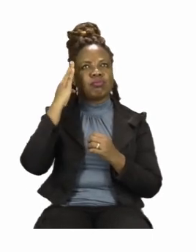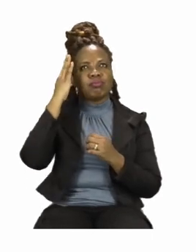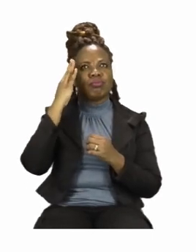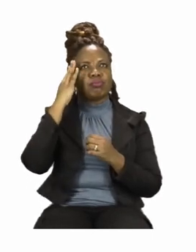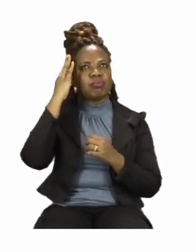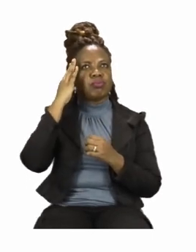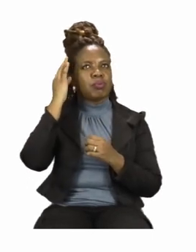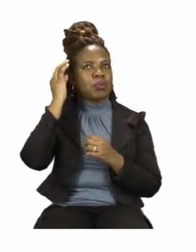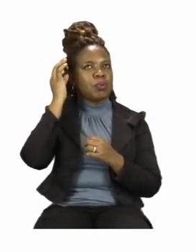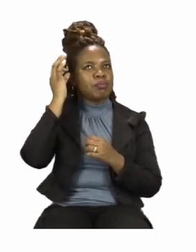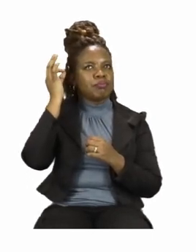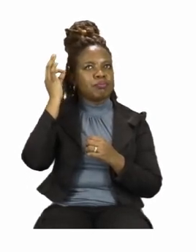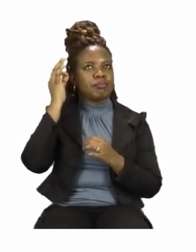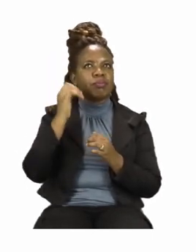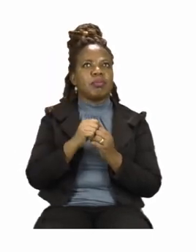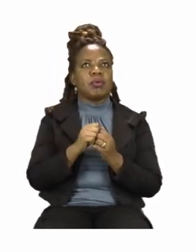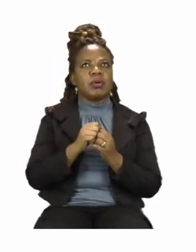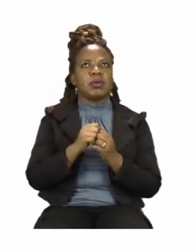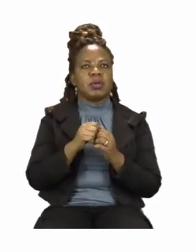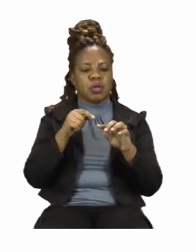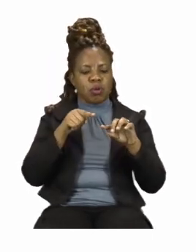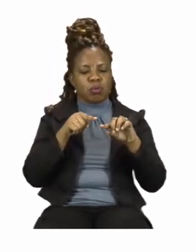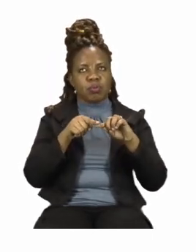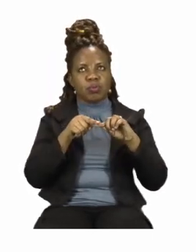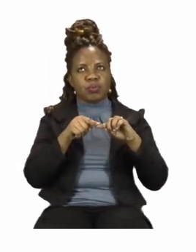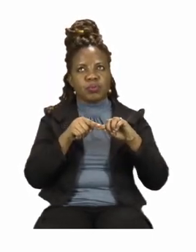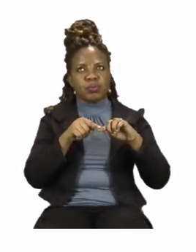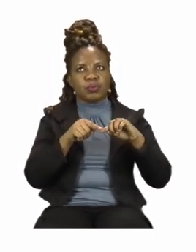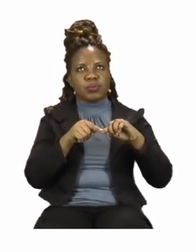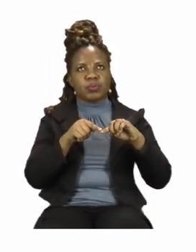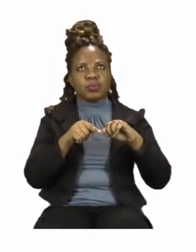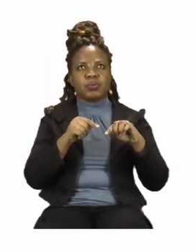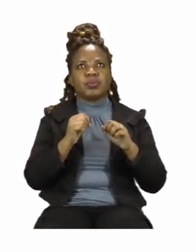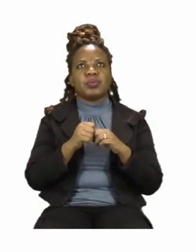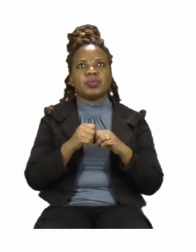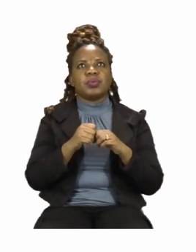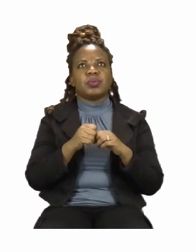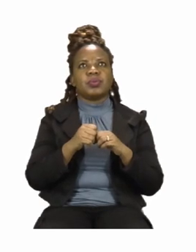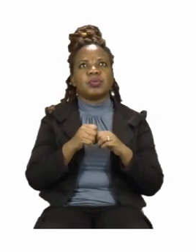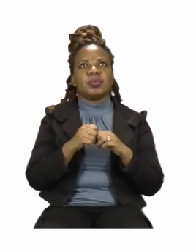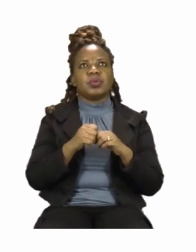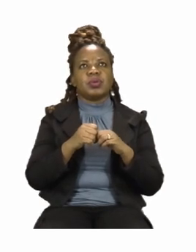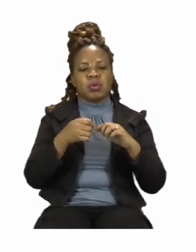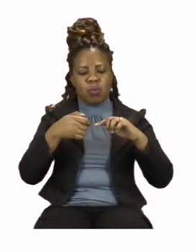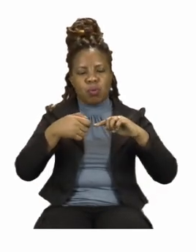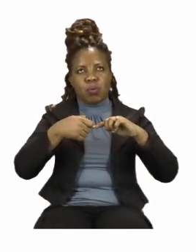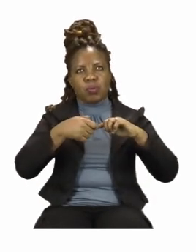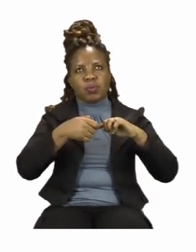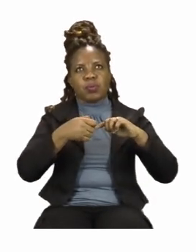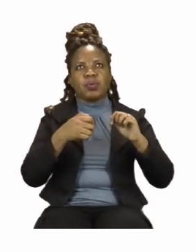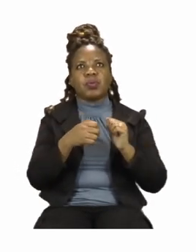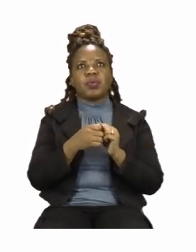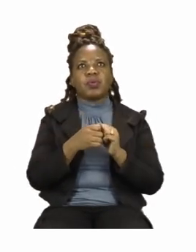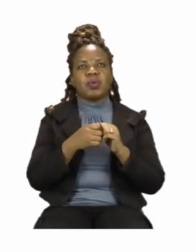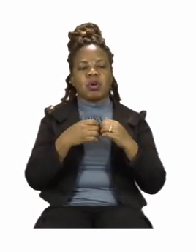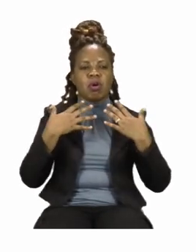I dress up and eat my food, ready to walk to school.